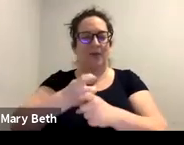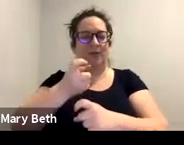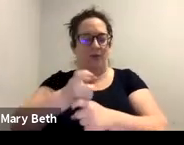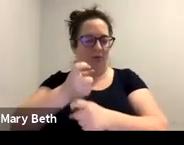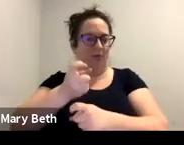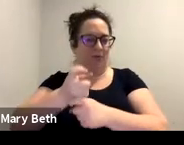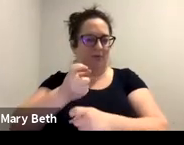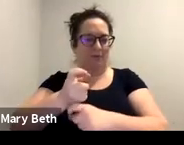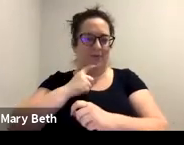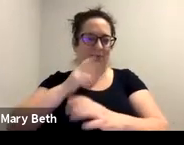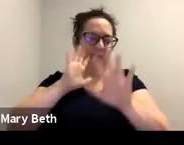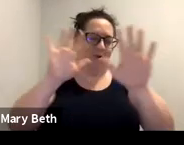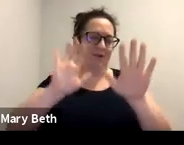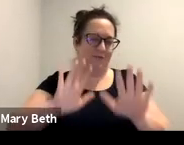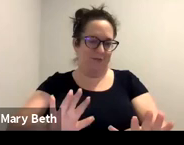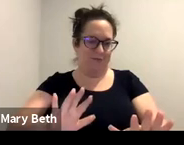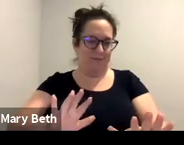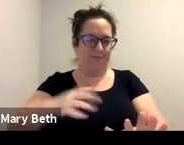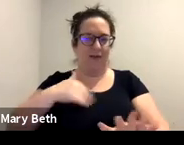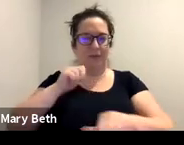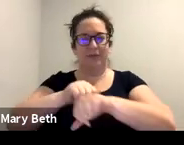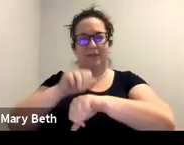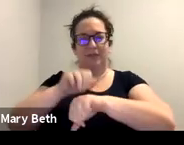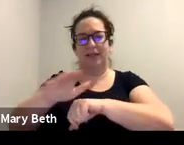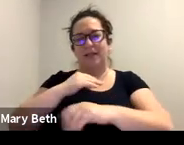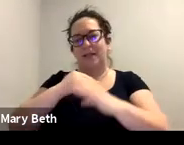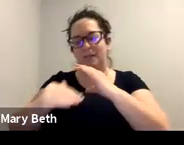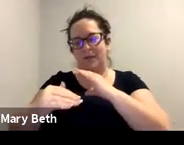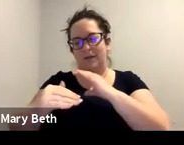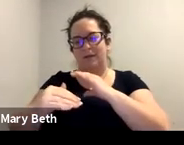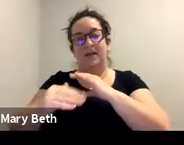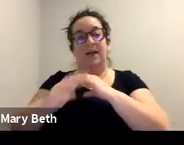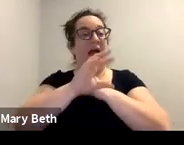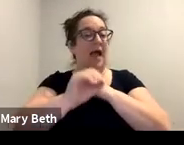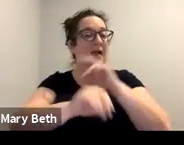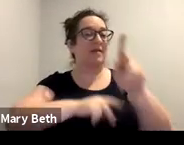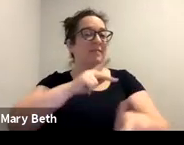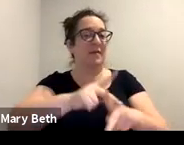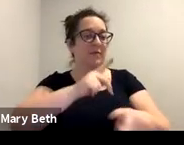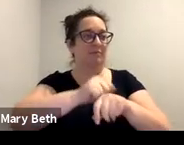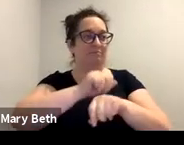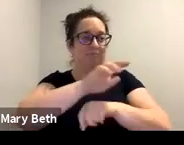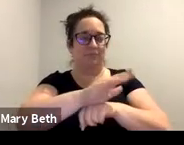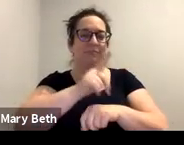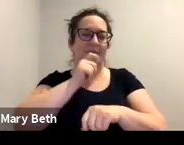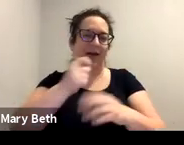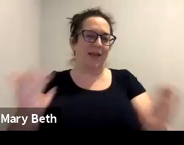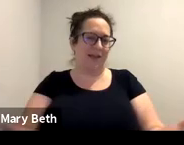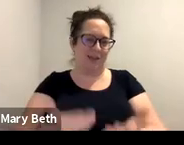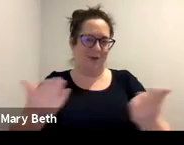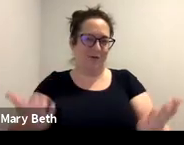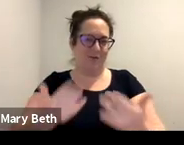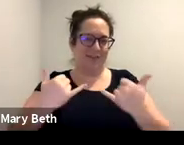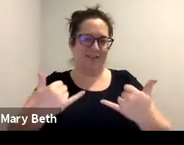afterwards to those folks who were attending today, as well as those folks who registered, who weren't able to be here today. Um,